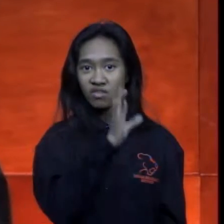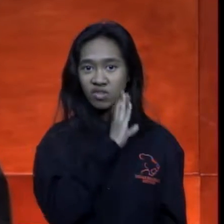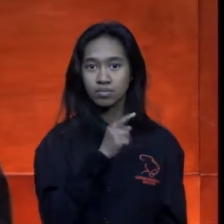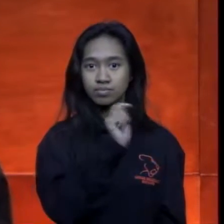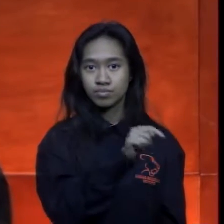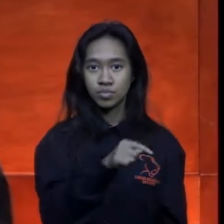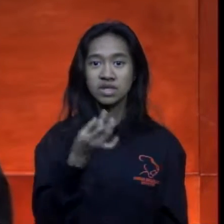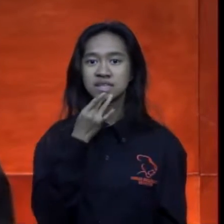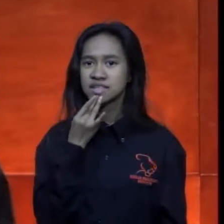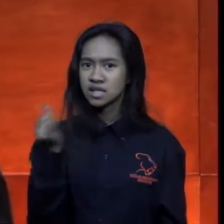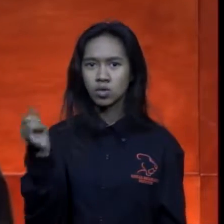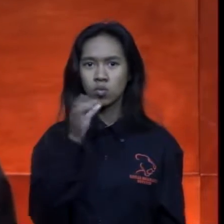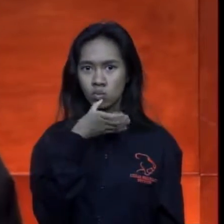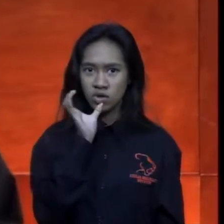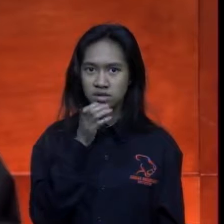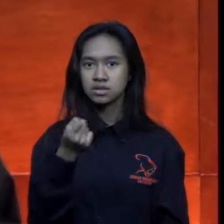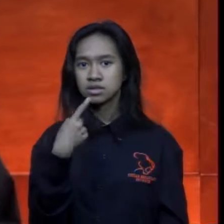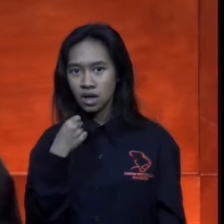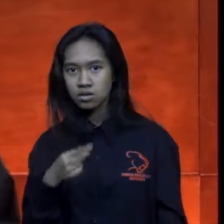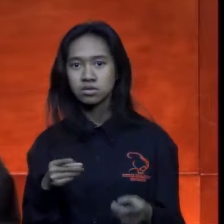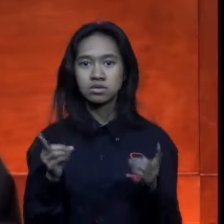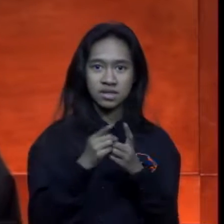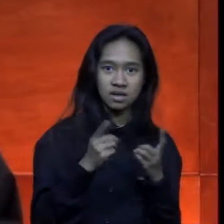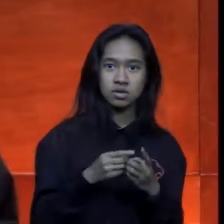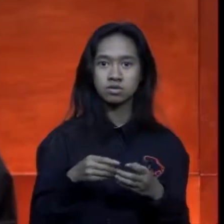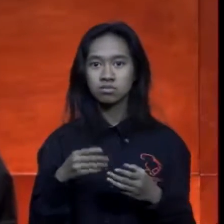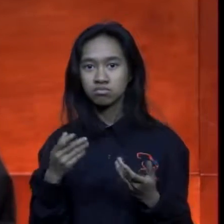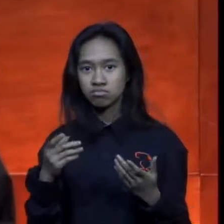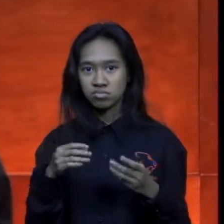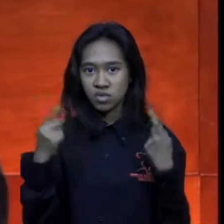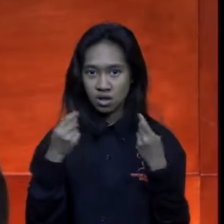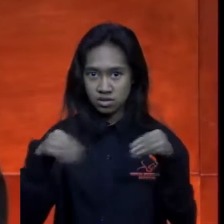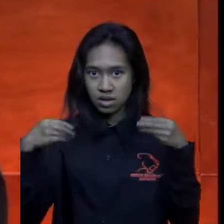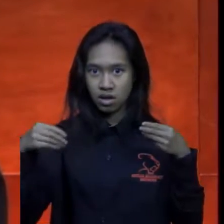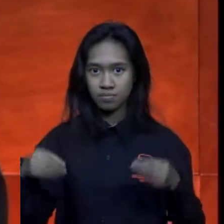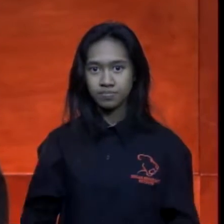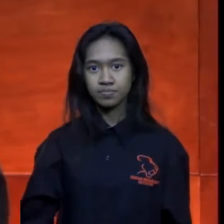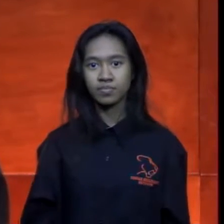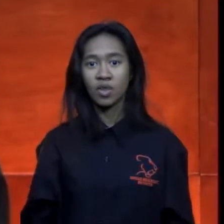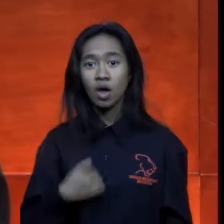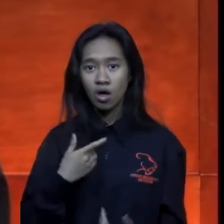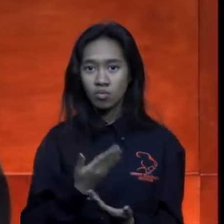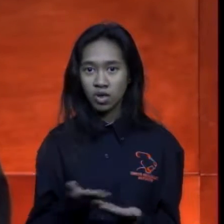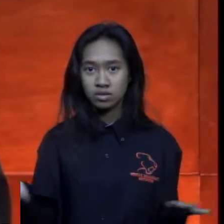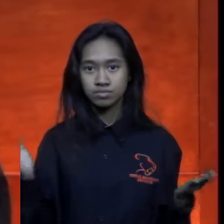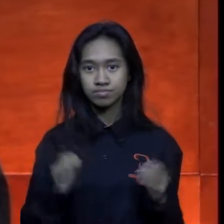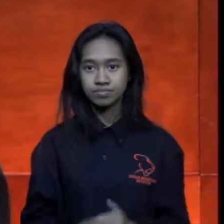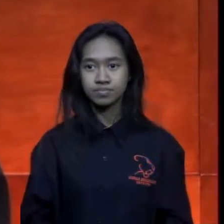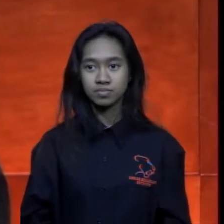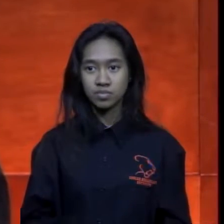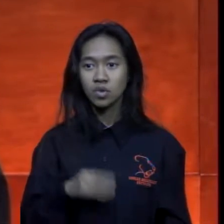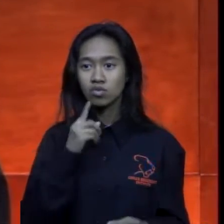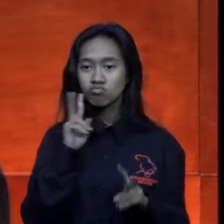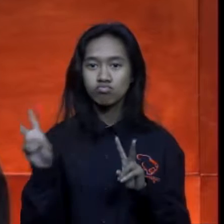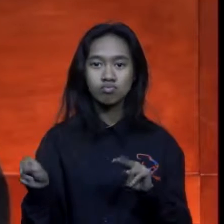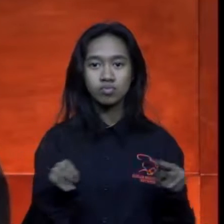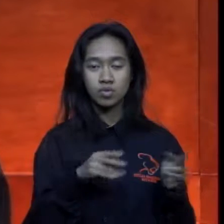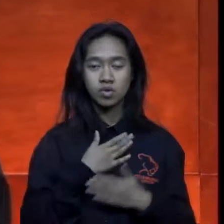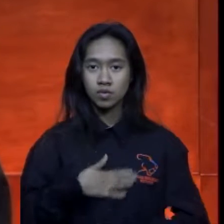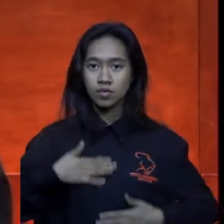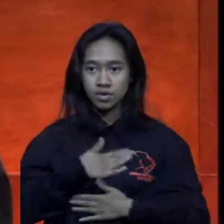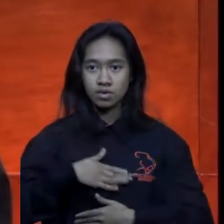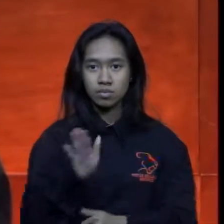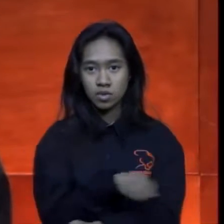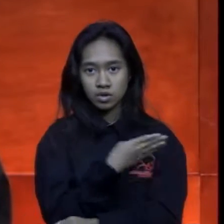there will be delicious drinks snacks desserts and auction items for sale while you shop enjoy the sights and sounds of the